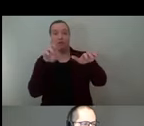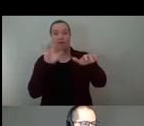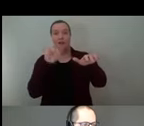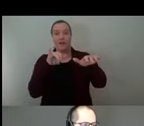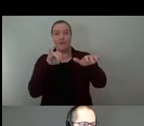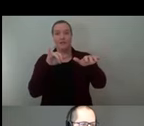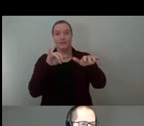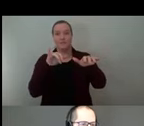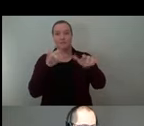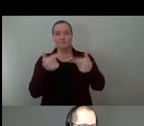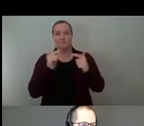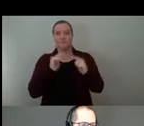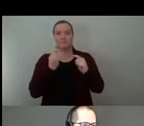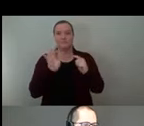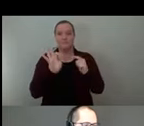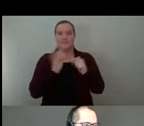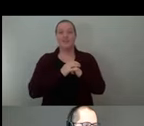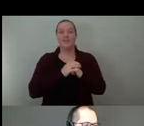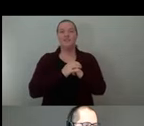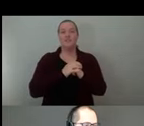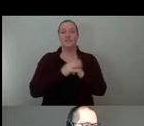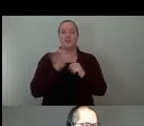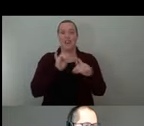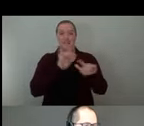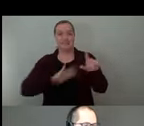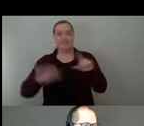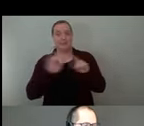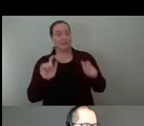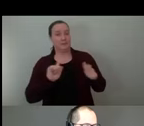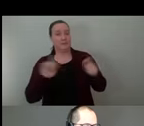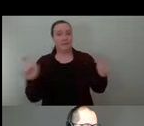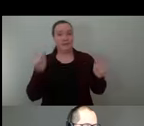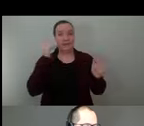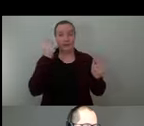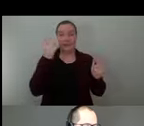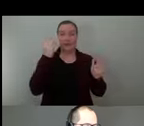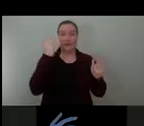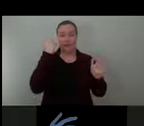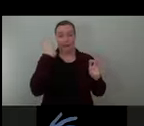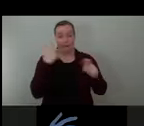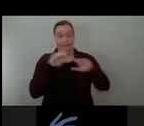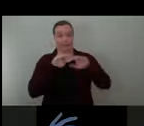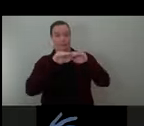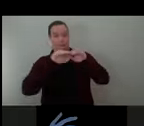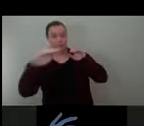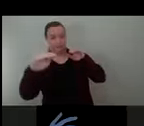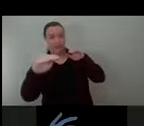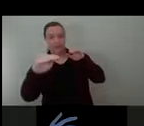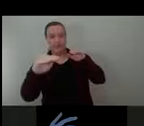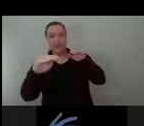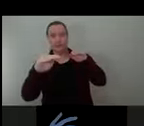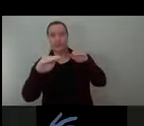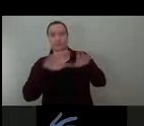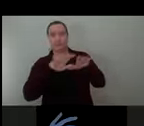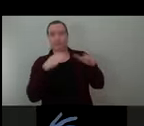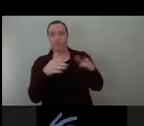conducive to spend any time there, unless you're sheltered from the environment. So what if this wasted space could become